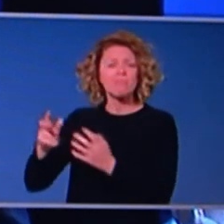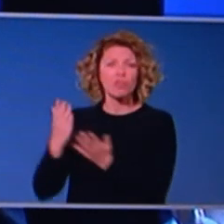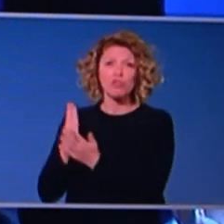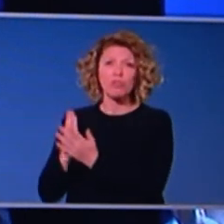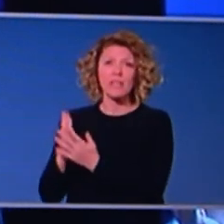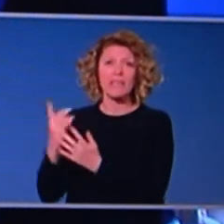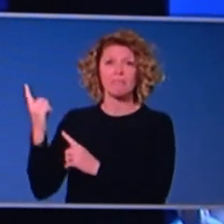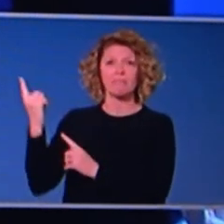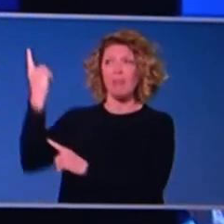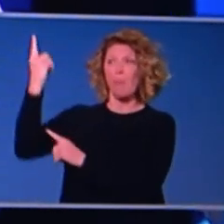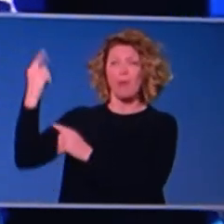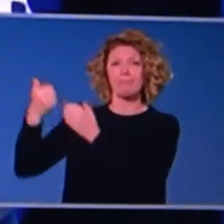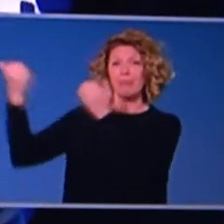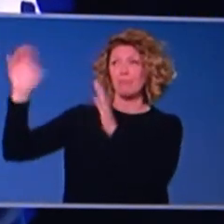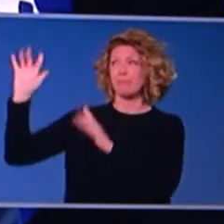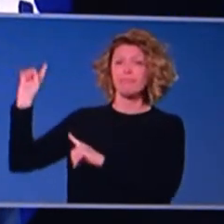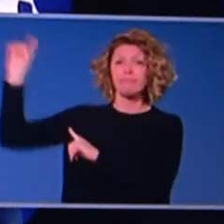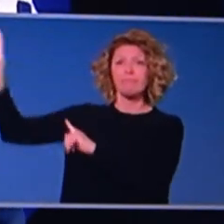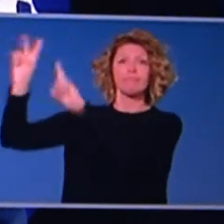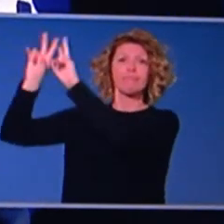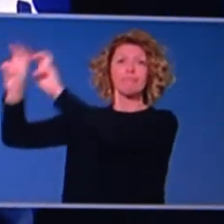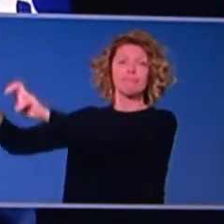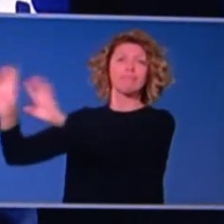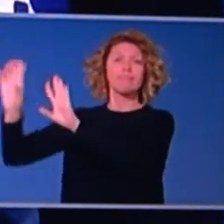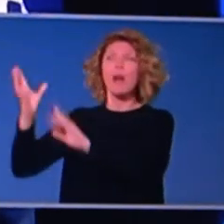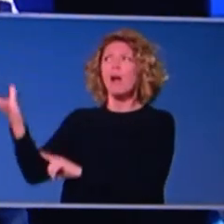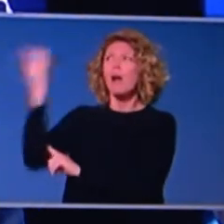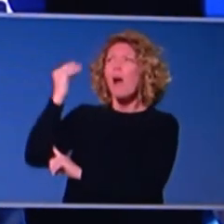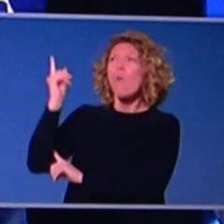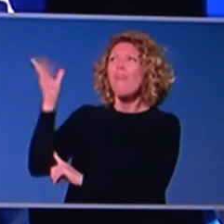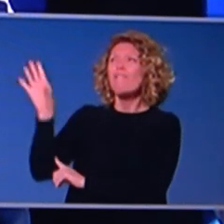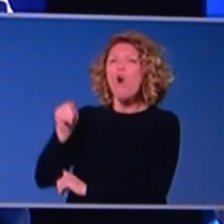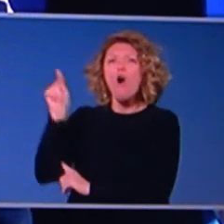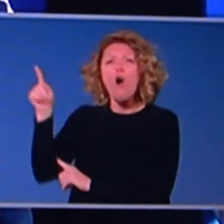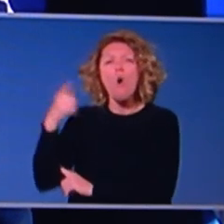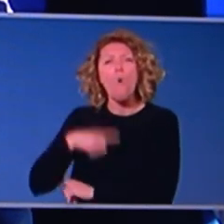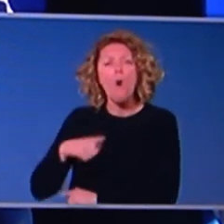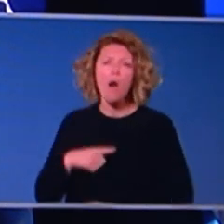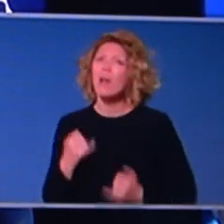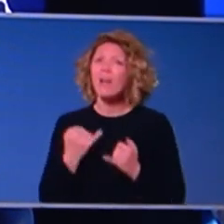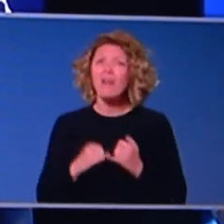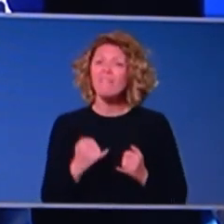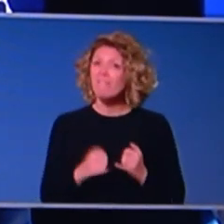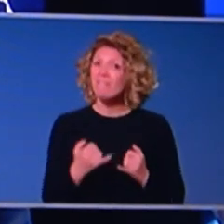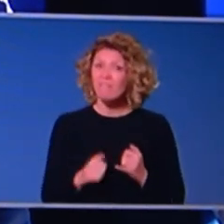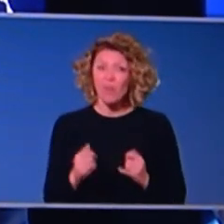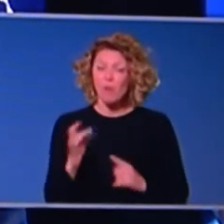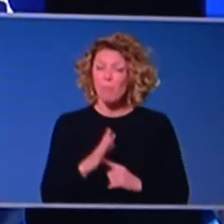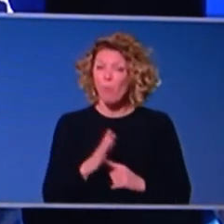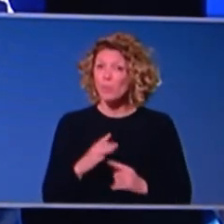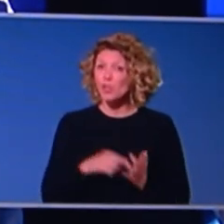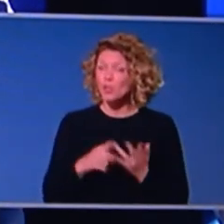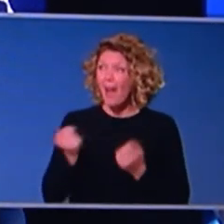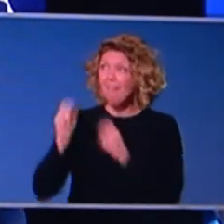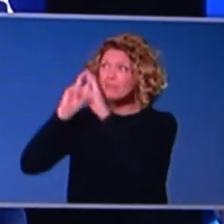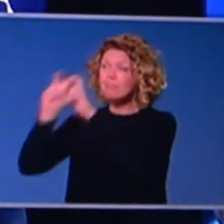independent assessment of how this originated and learn the lessons from how that occurred. It's a, I think, an entirely sensible, uh, suggestion. It's one